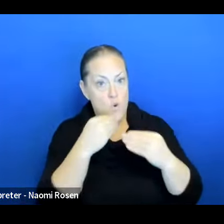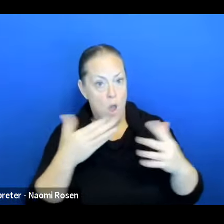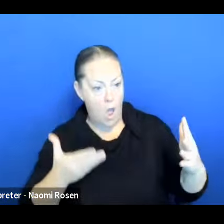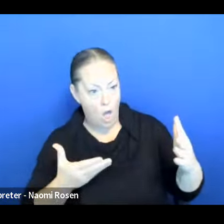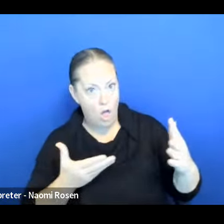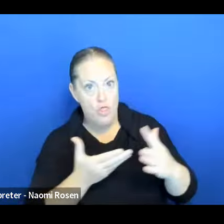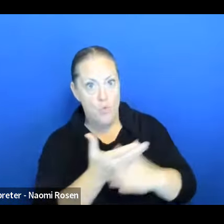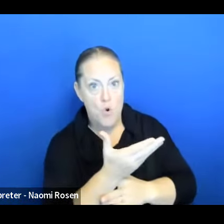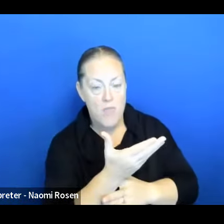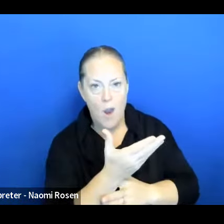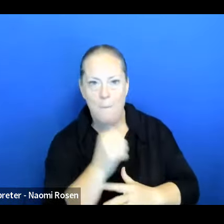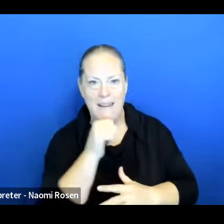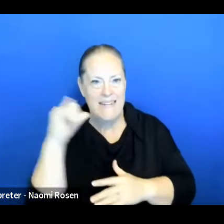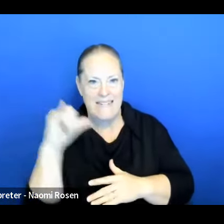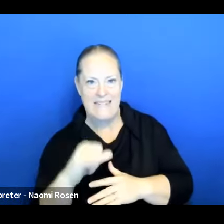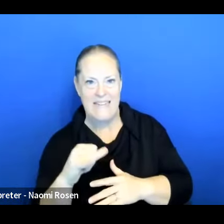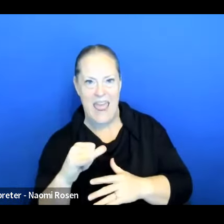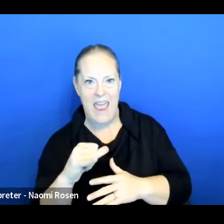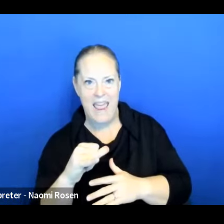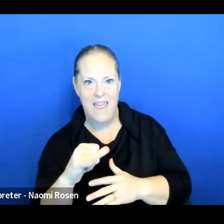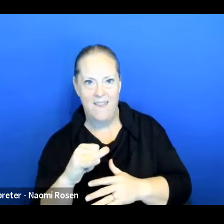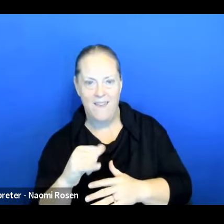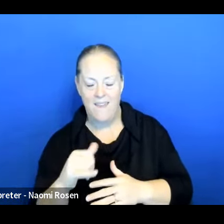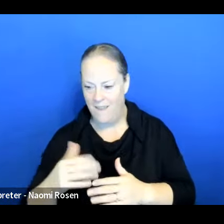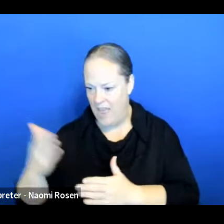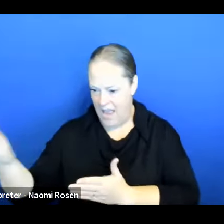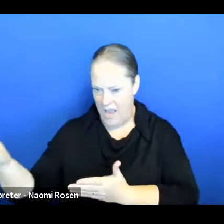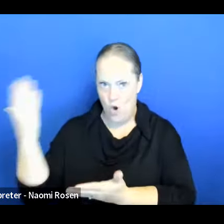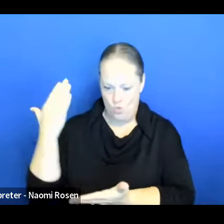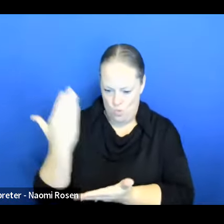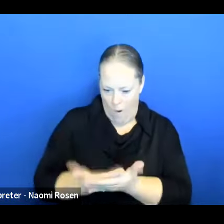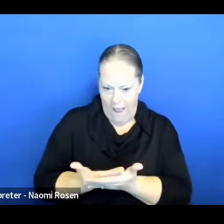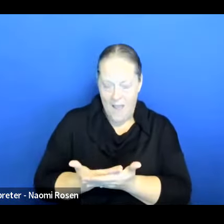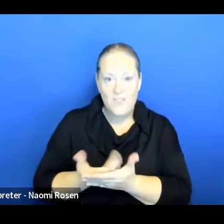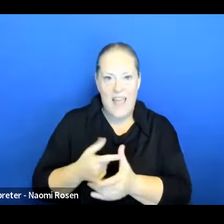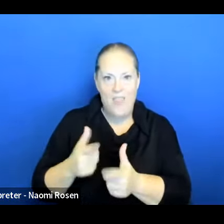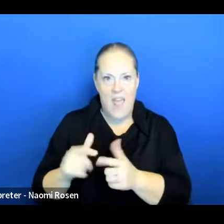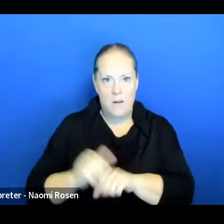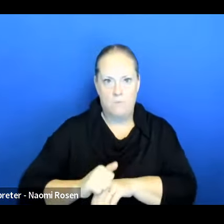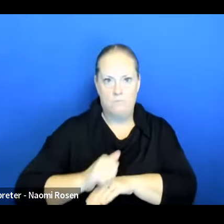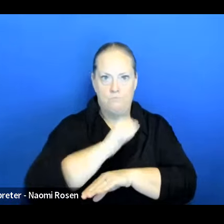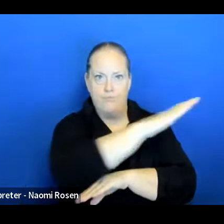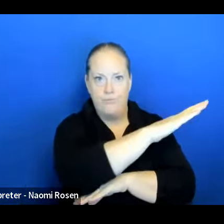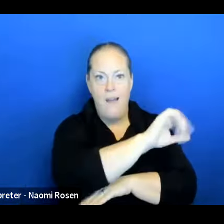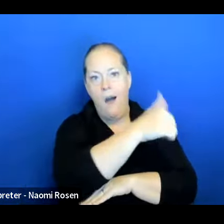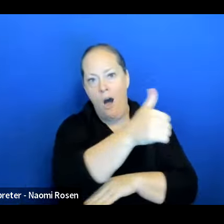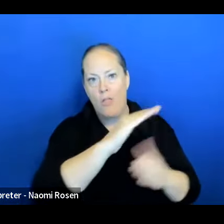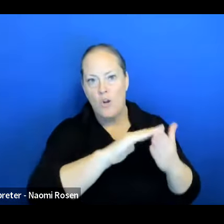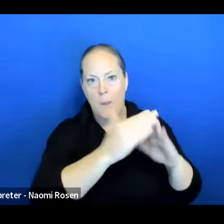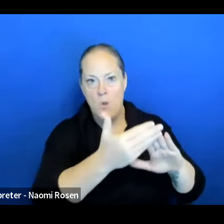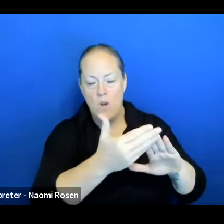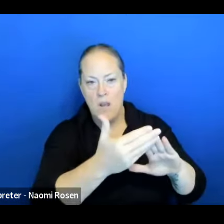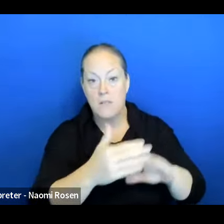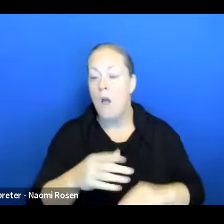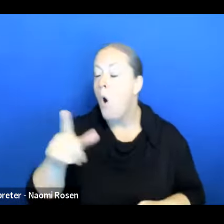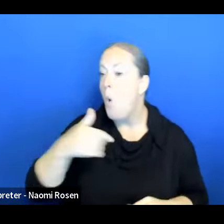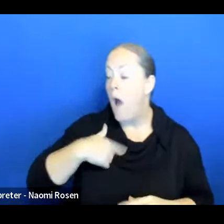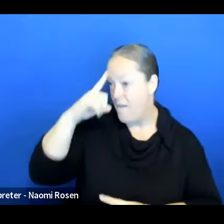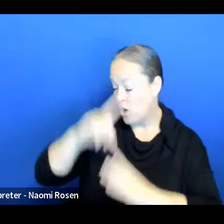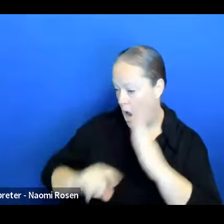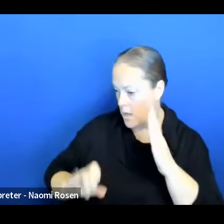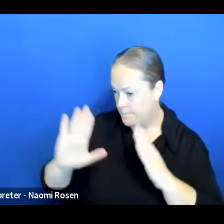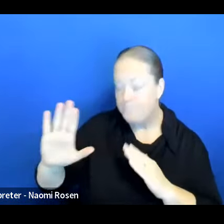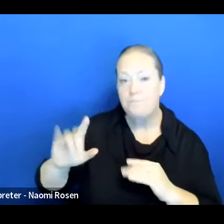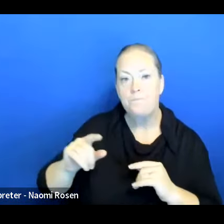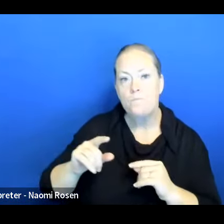shocking. You know, that was a shocking, you know, revelation for me. Um, so that I know, I forgot something, an opportunity